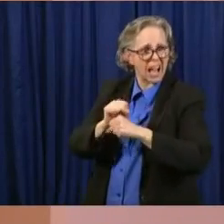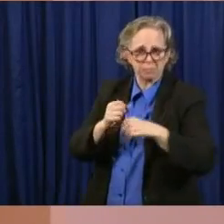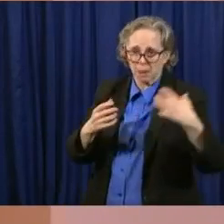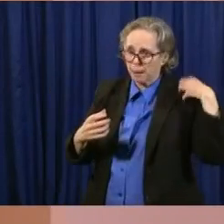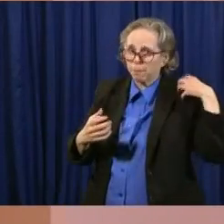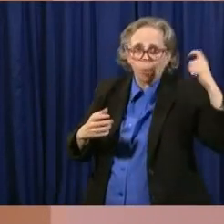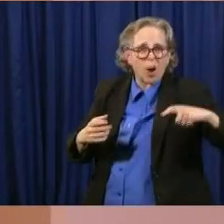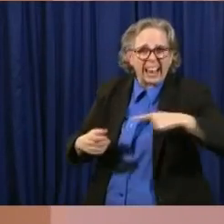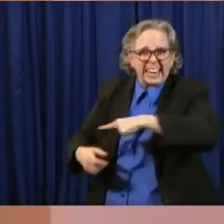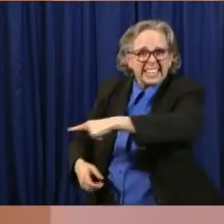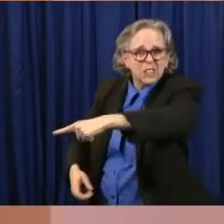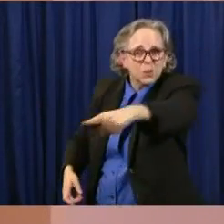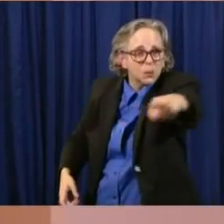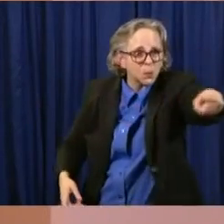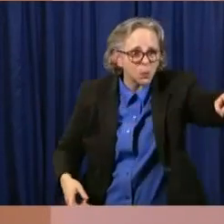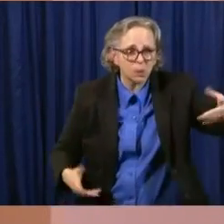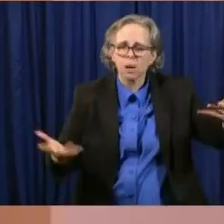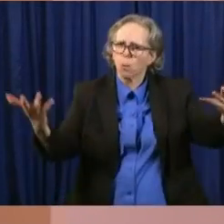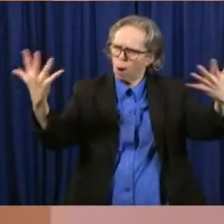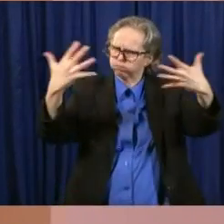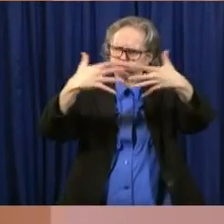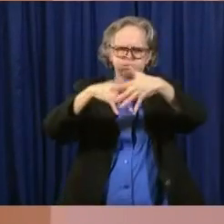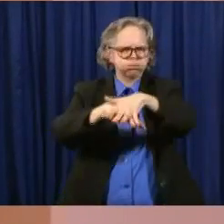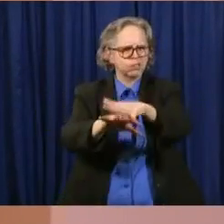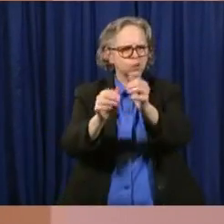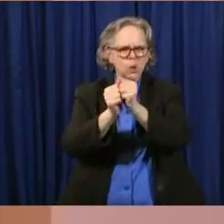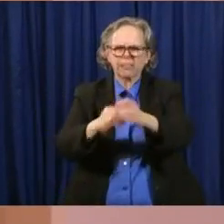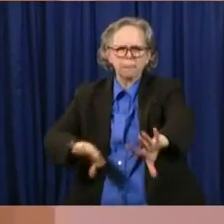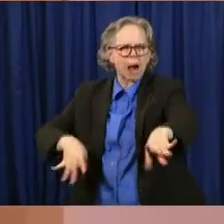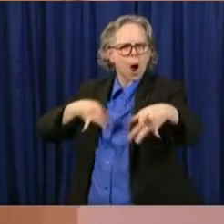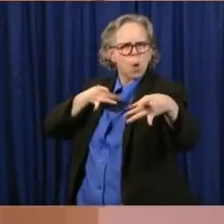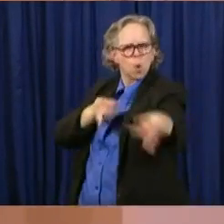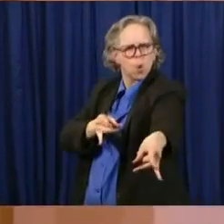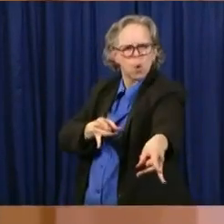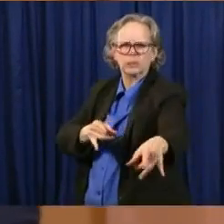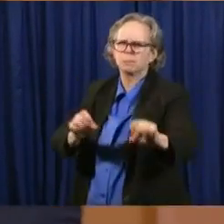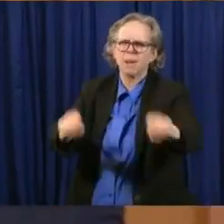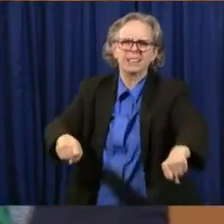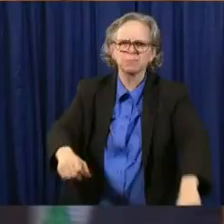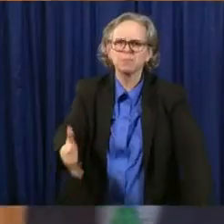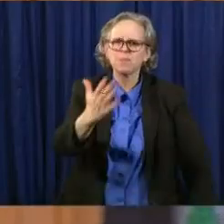together as efficiently as possible to better serve you. So, Governor, thank you.